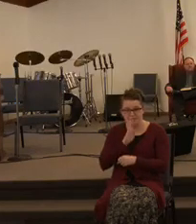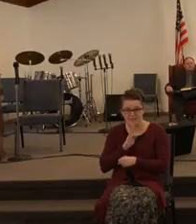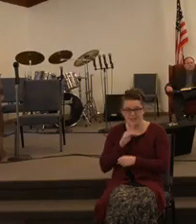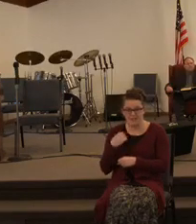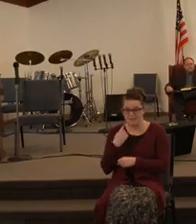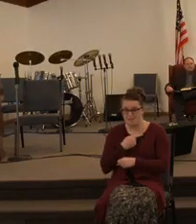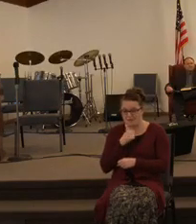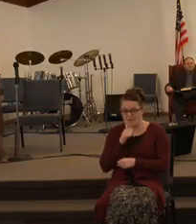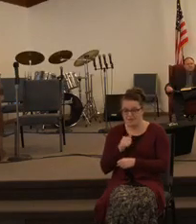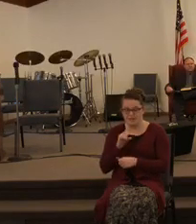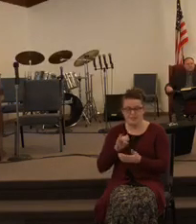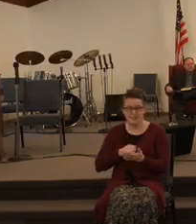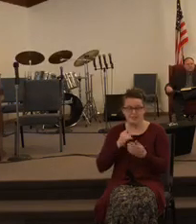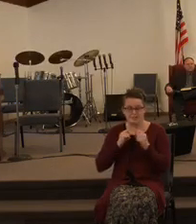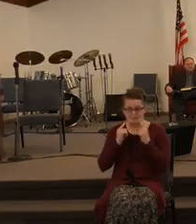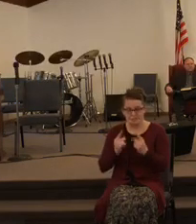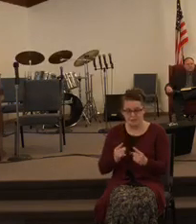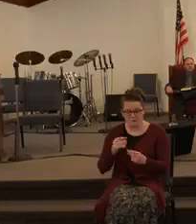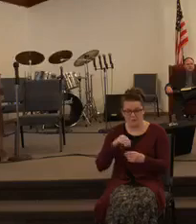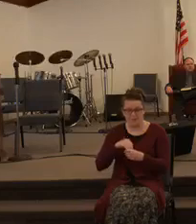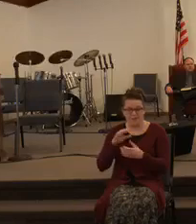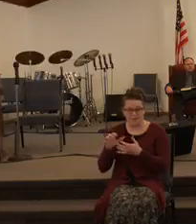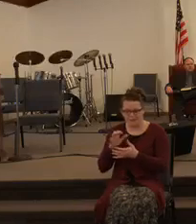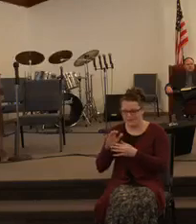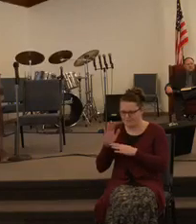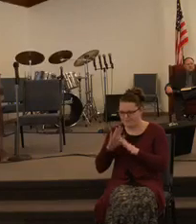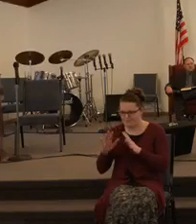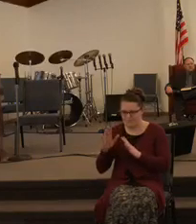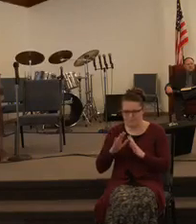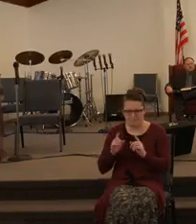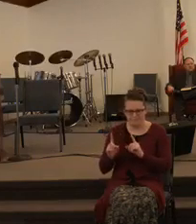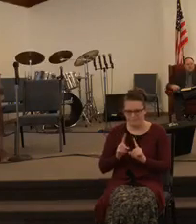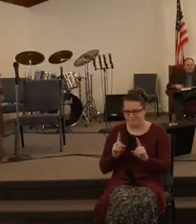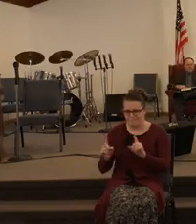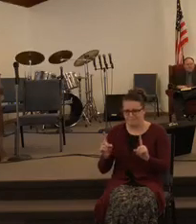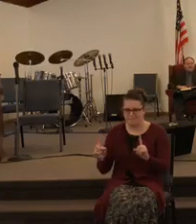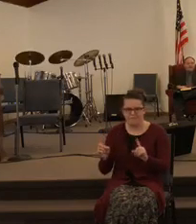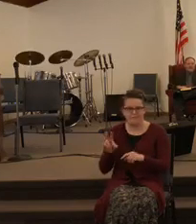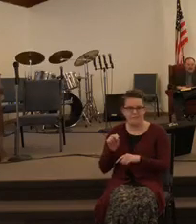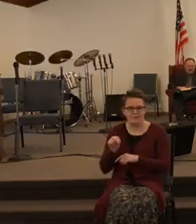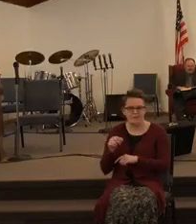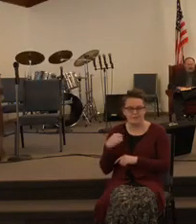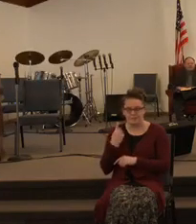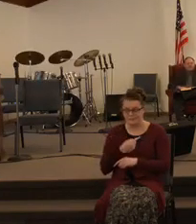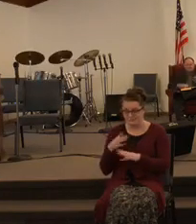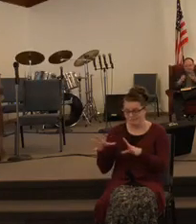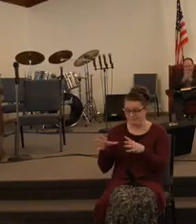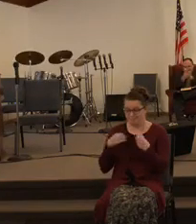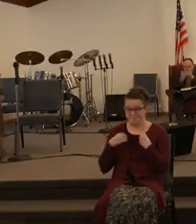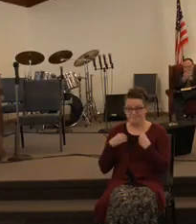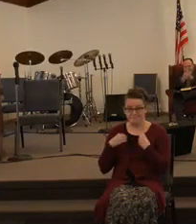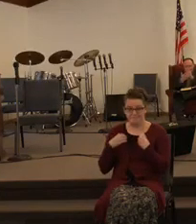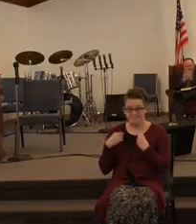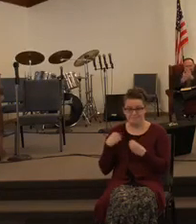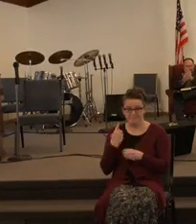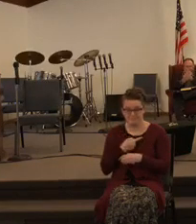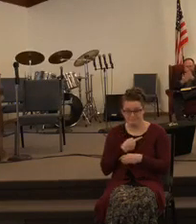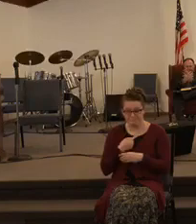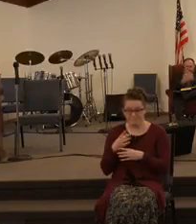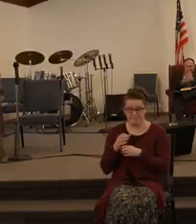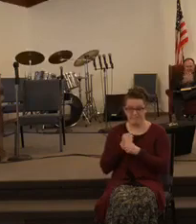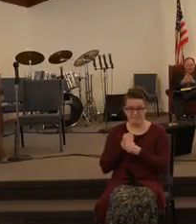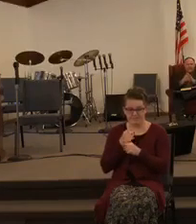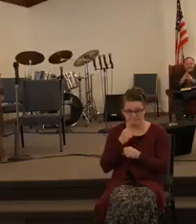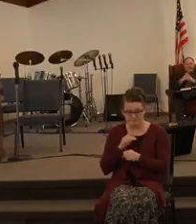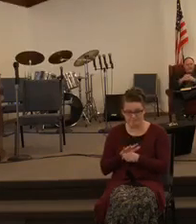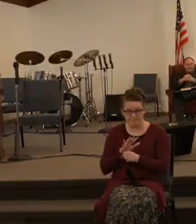we're not just going to not go in there and just wander around. We're going in there to possess it. We're going in there to accomplish something.